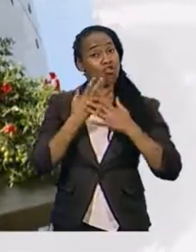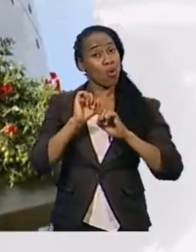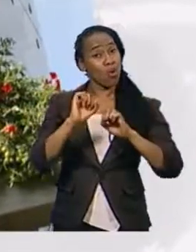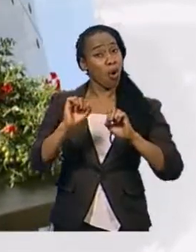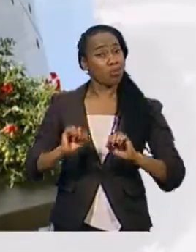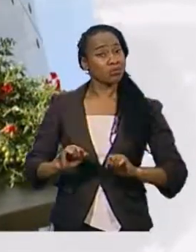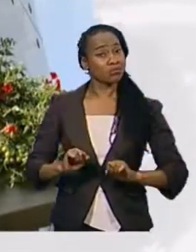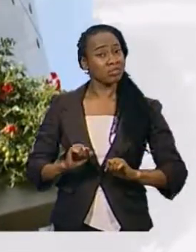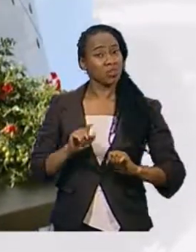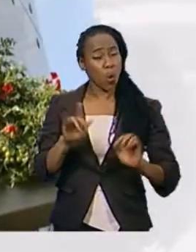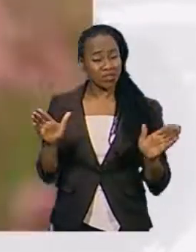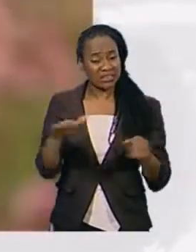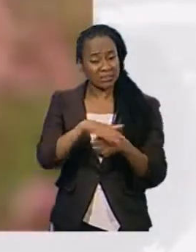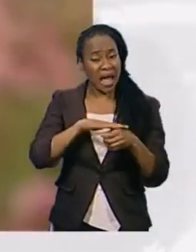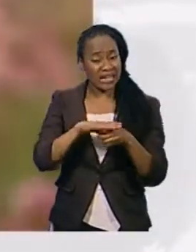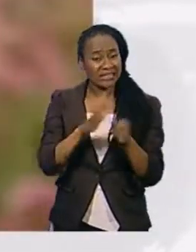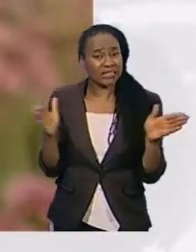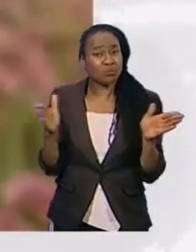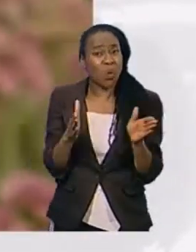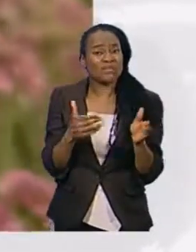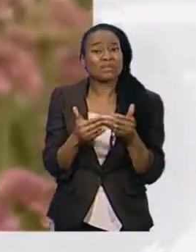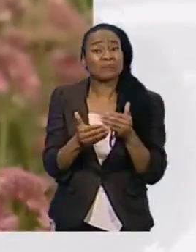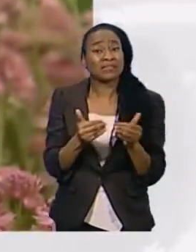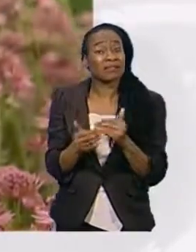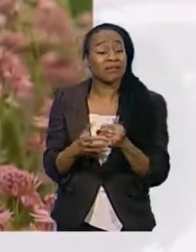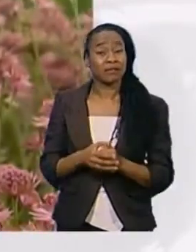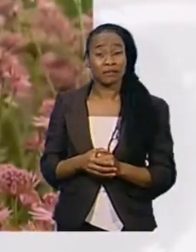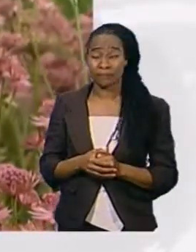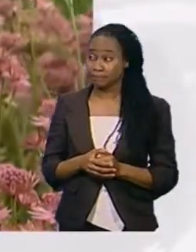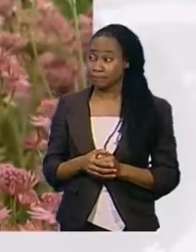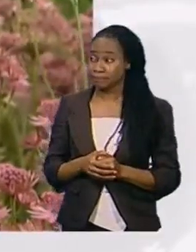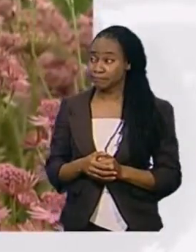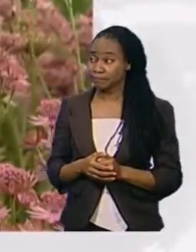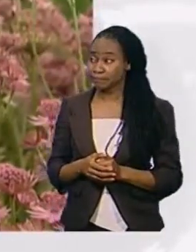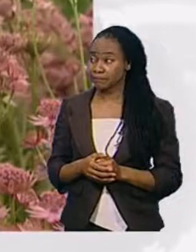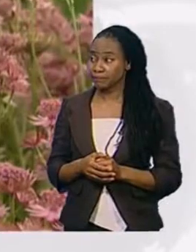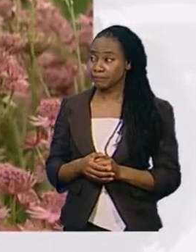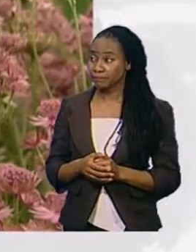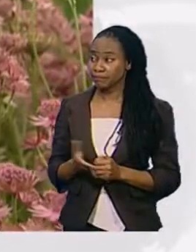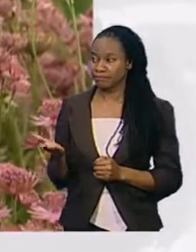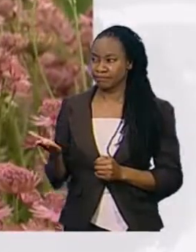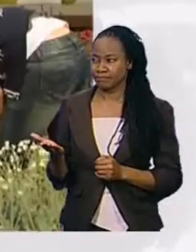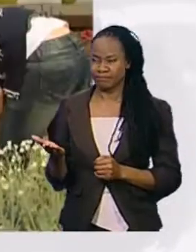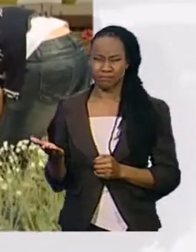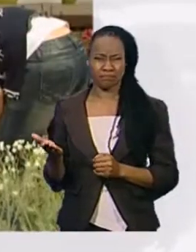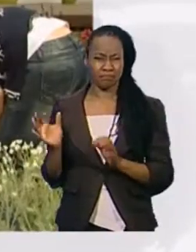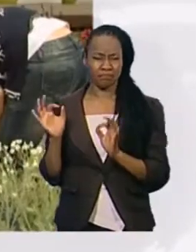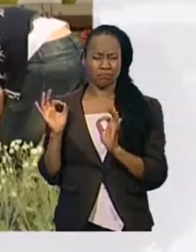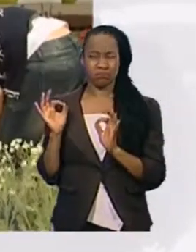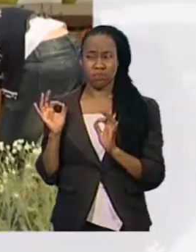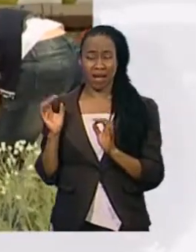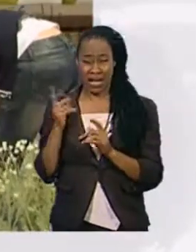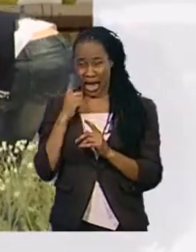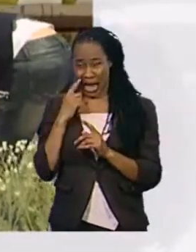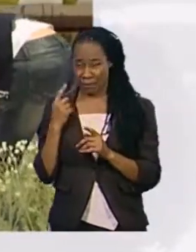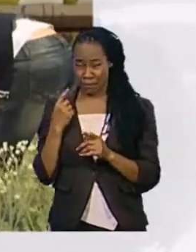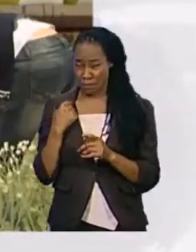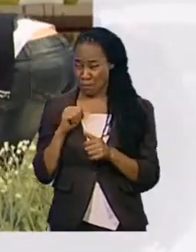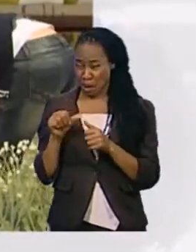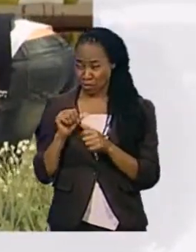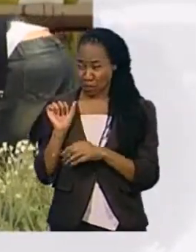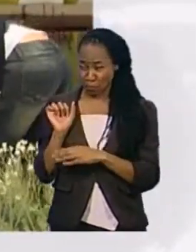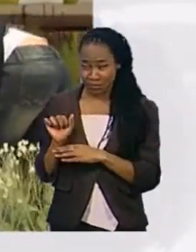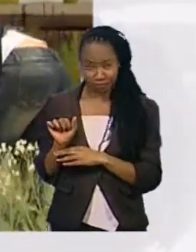how small your space. It's hard to beat the perfection on show here. But the hottest April in over